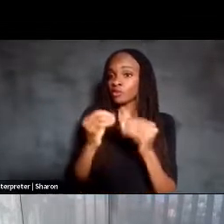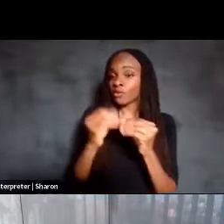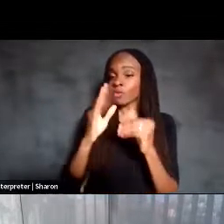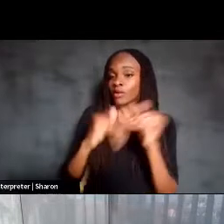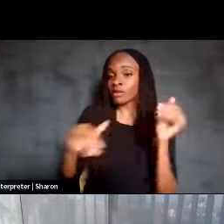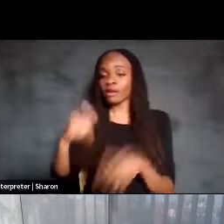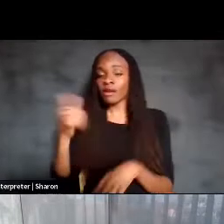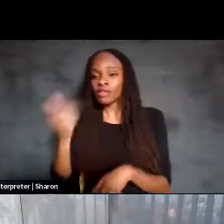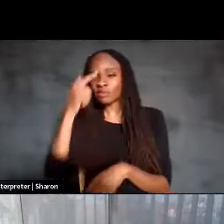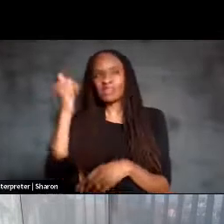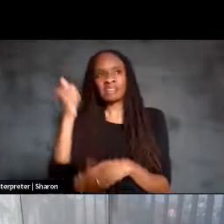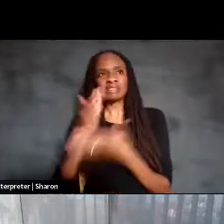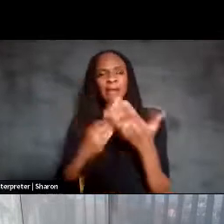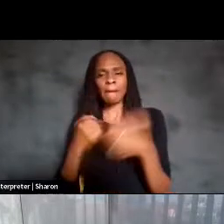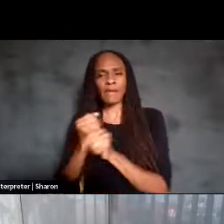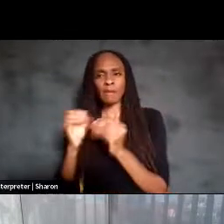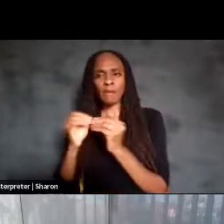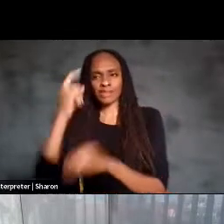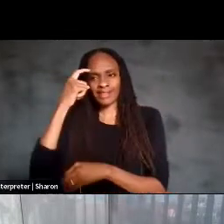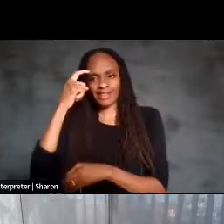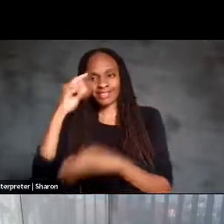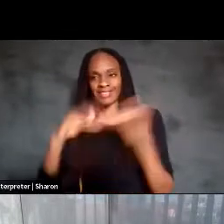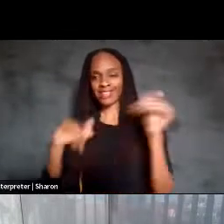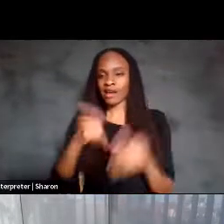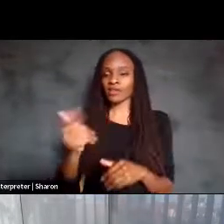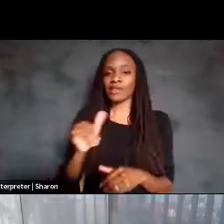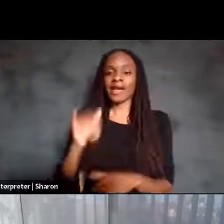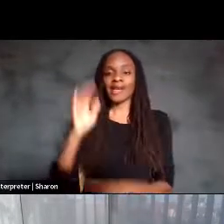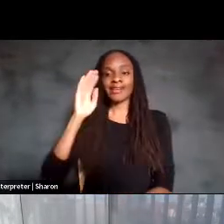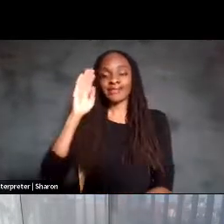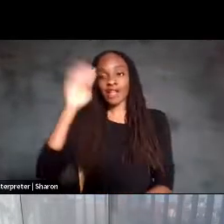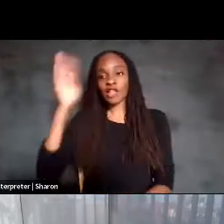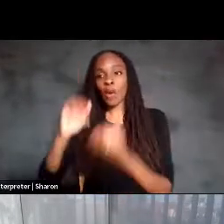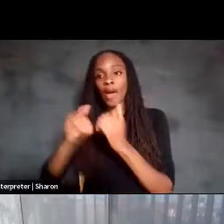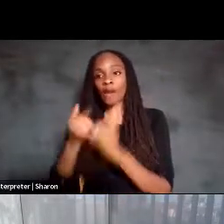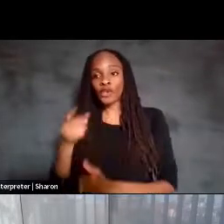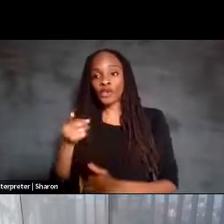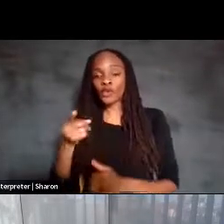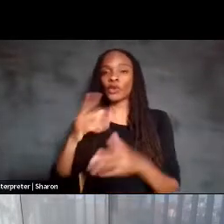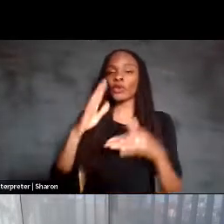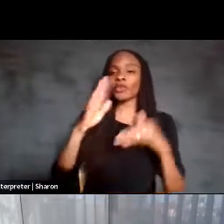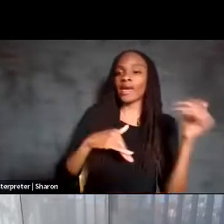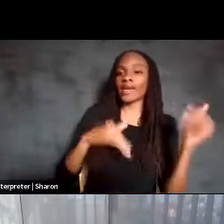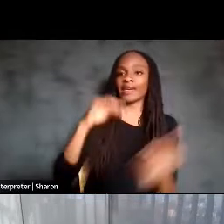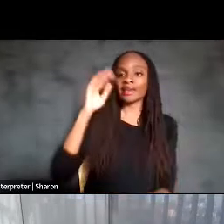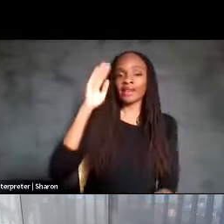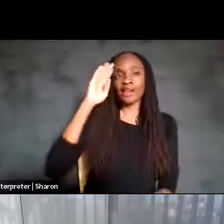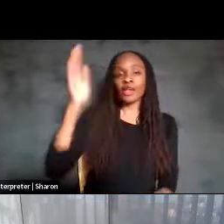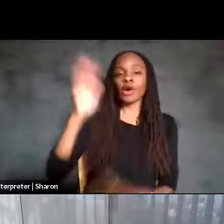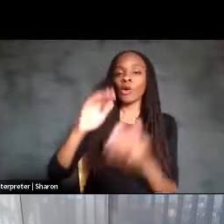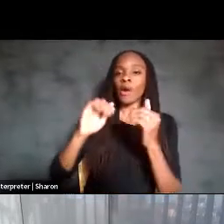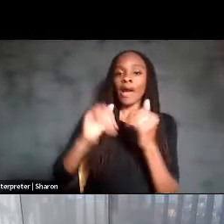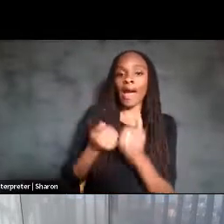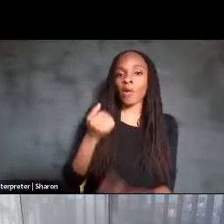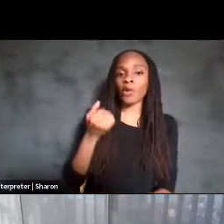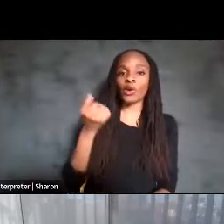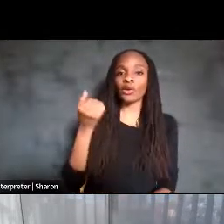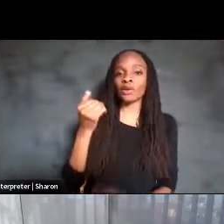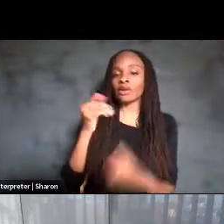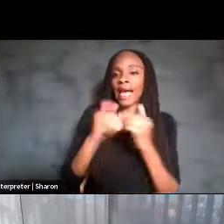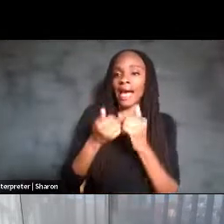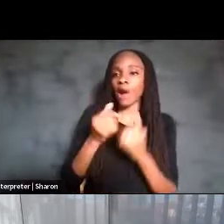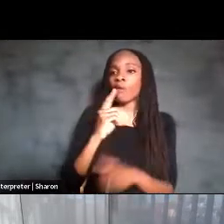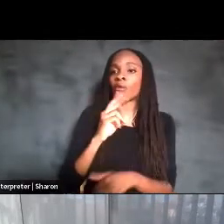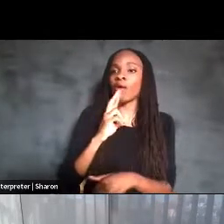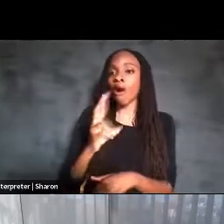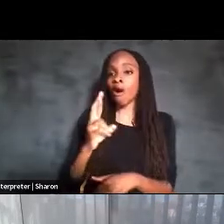and some don't, such as hello, how are you makes more sense than hello, how are glasses, right? So this is